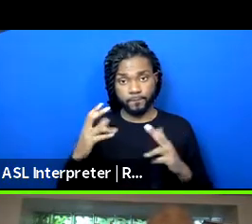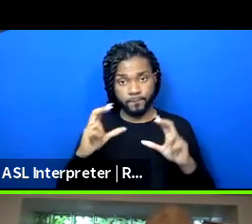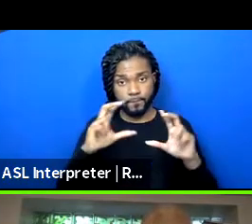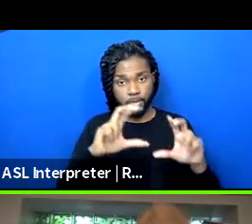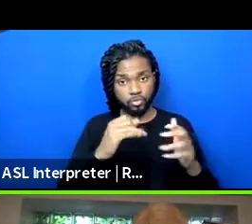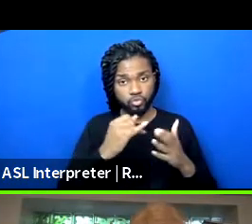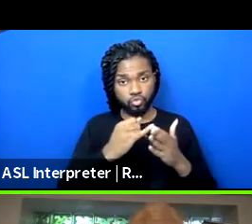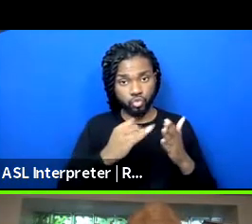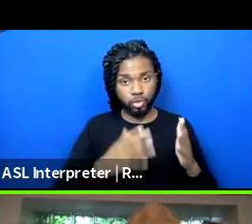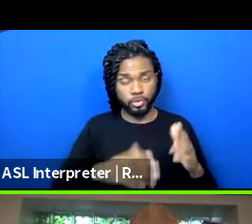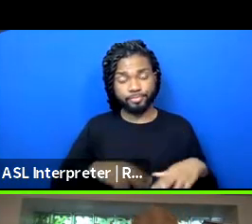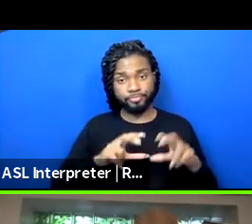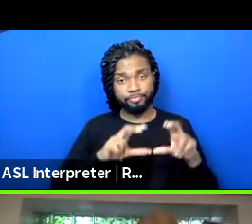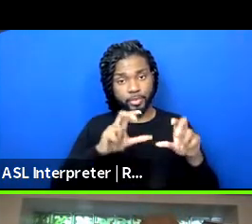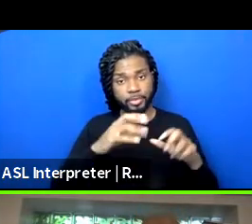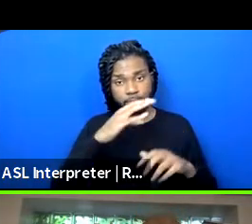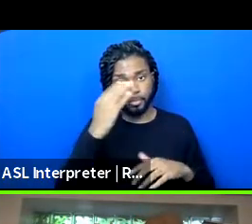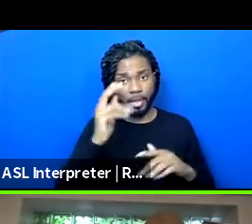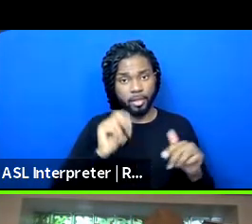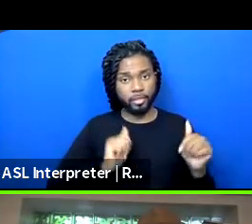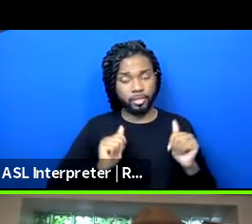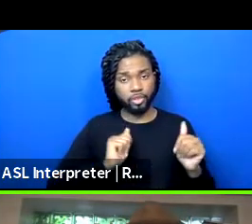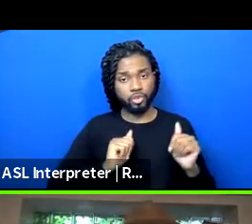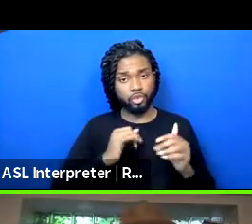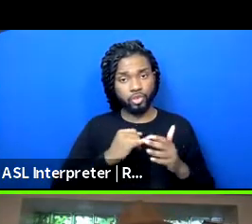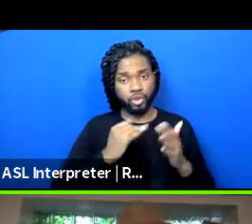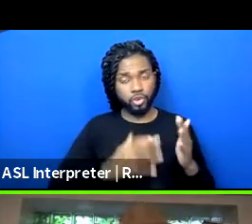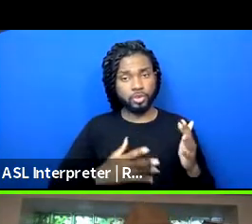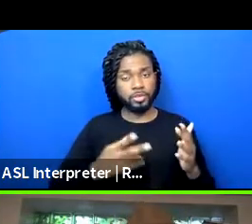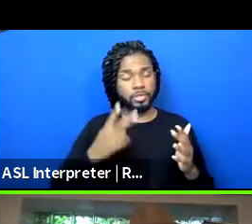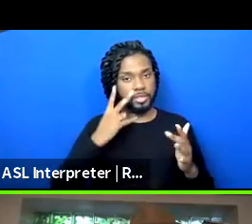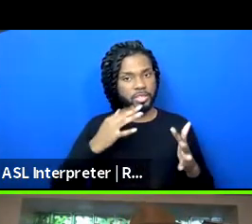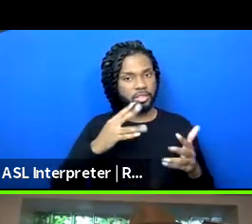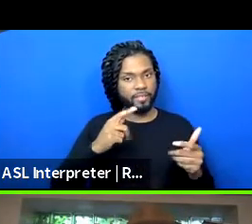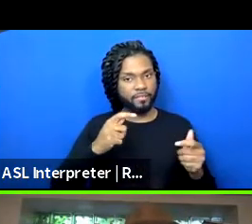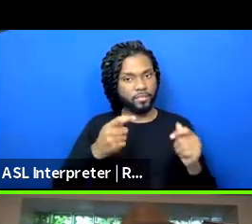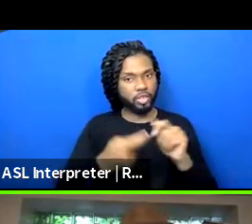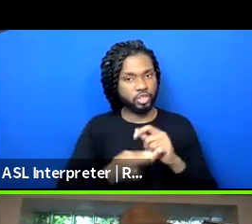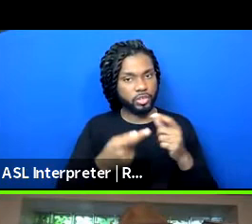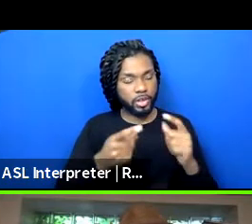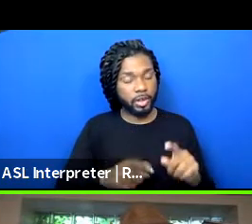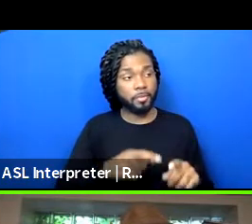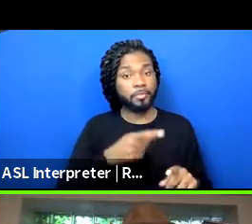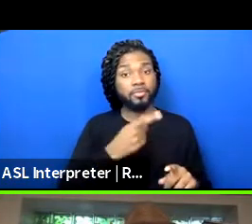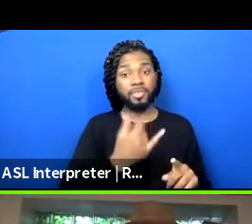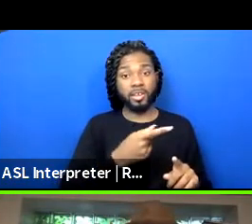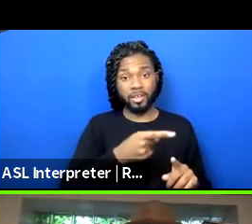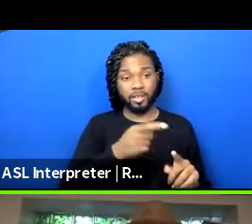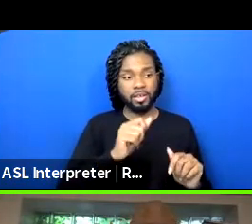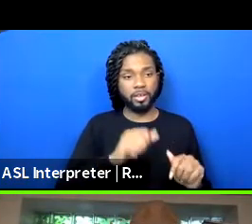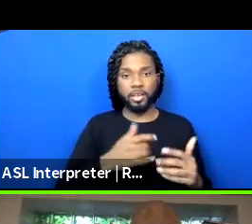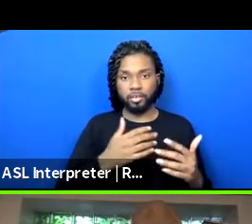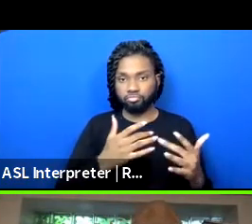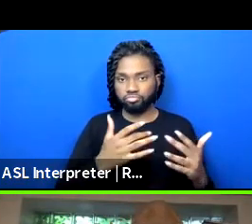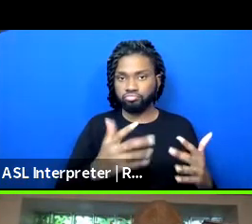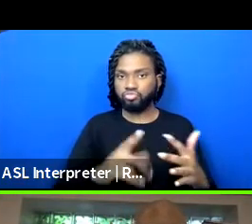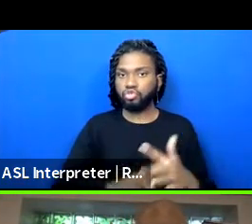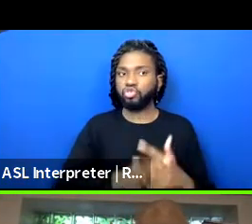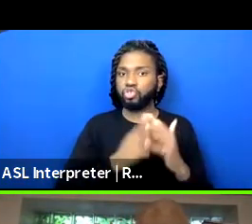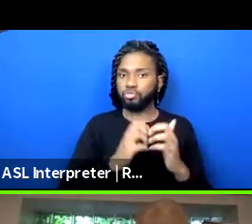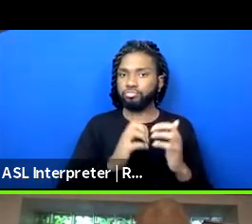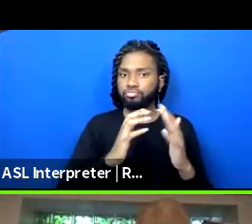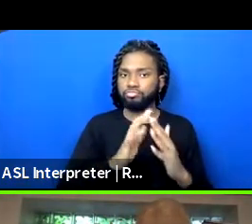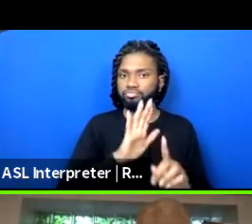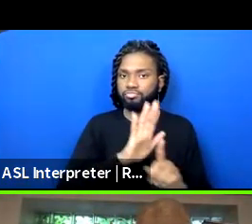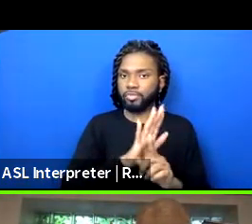theater artists, um, how the evolution can happen where they then move to the place of being able to start their own theaters. Um,